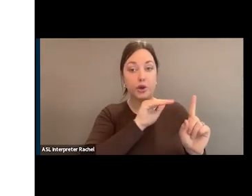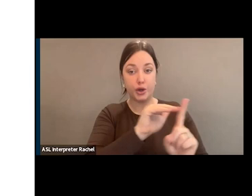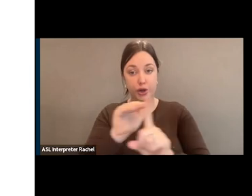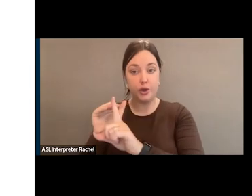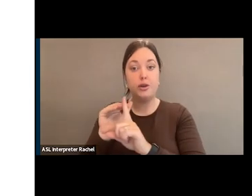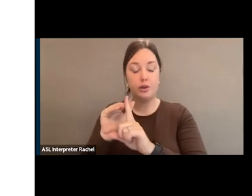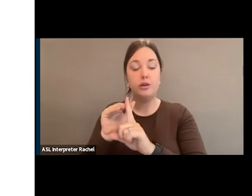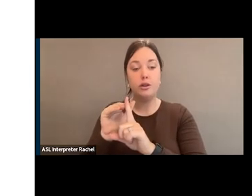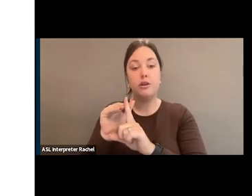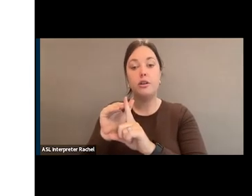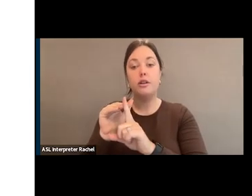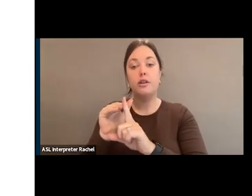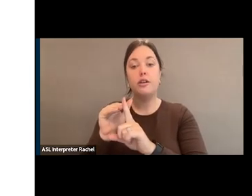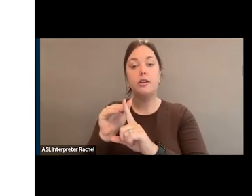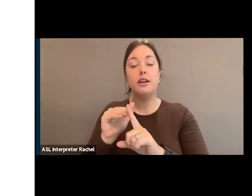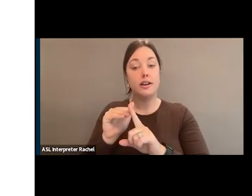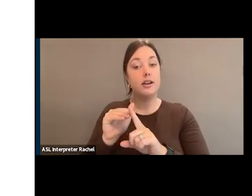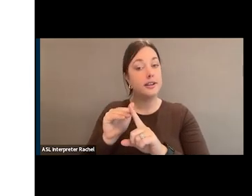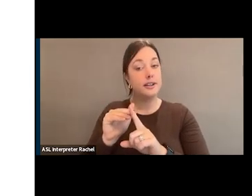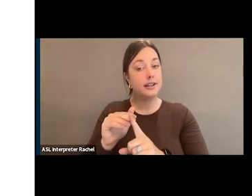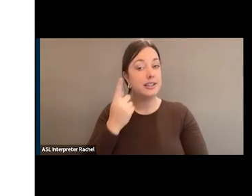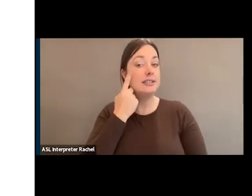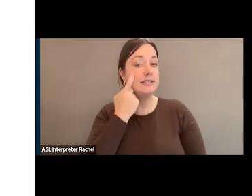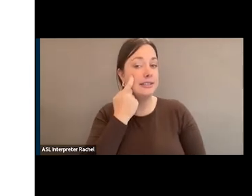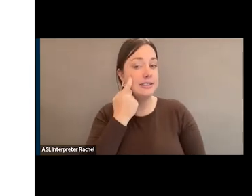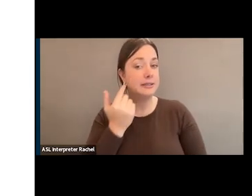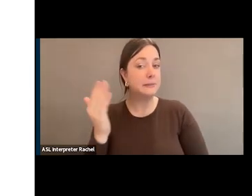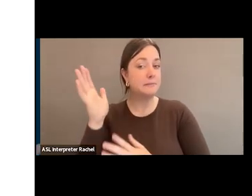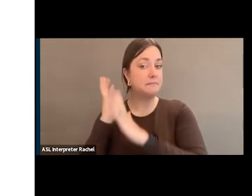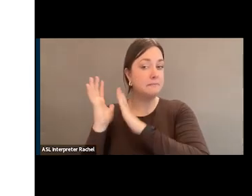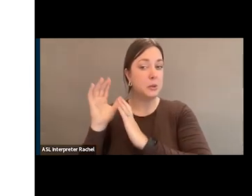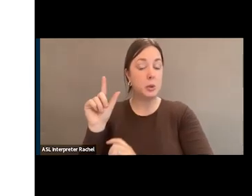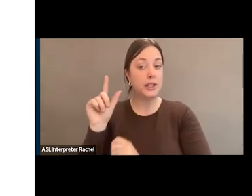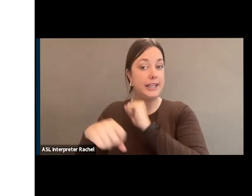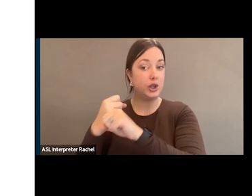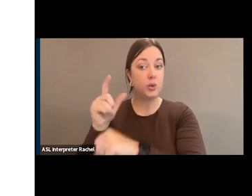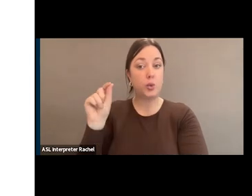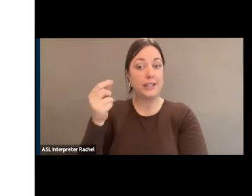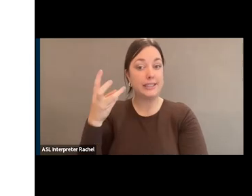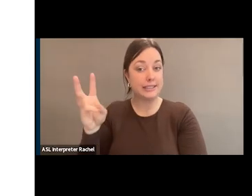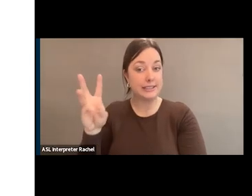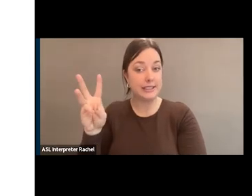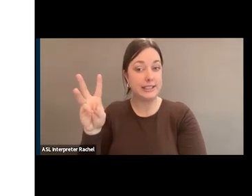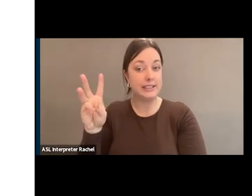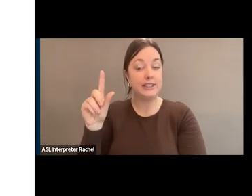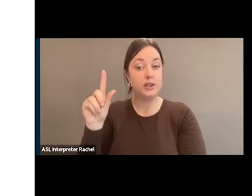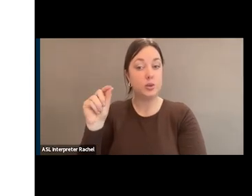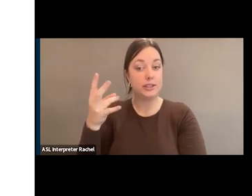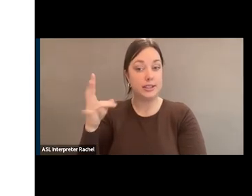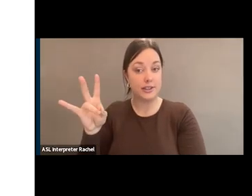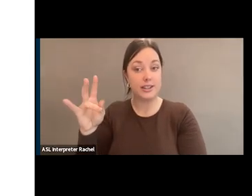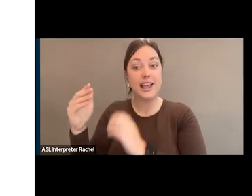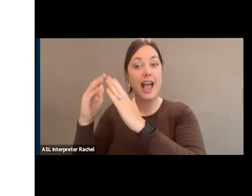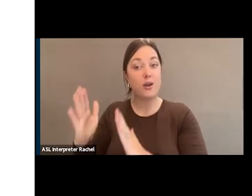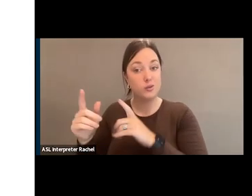not too long ago, in 2016-17, when the House was controlled by